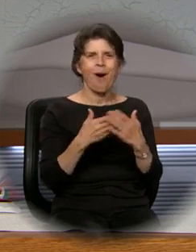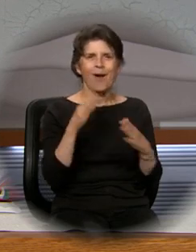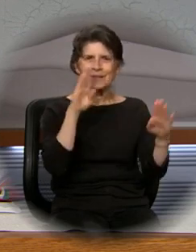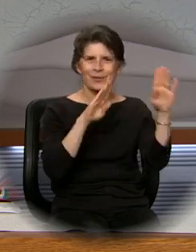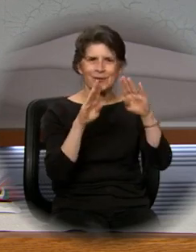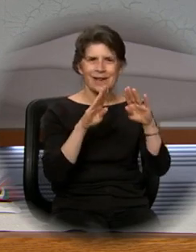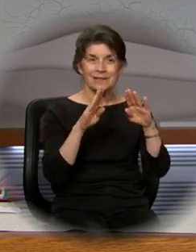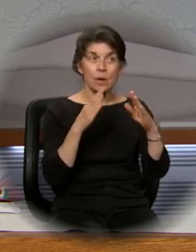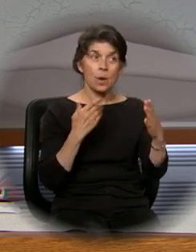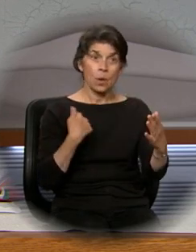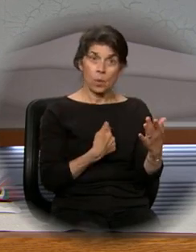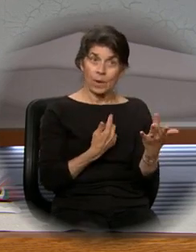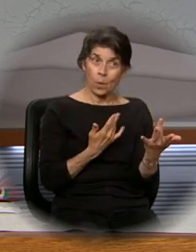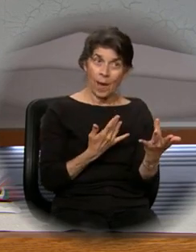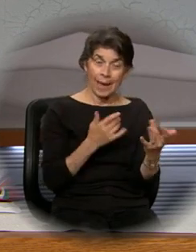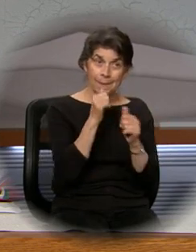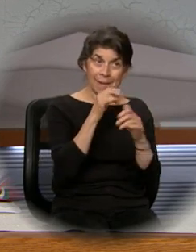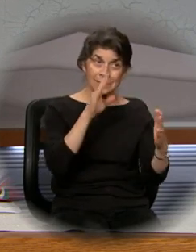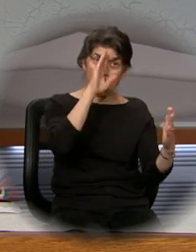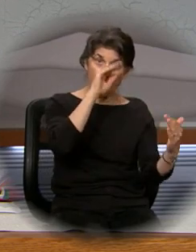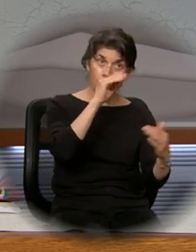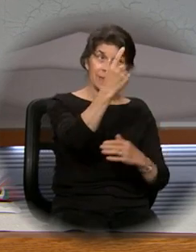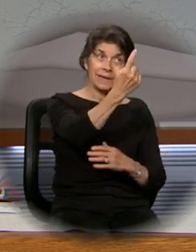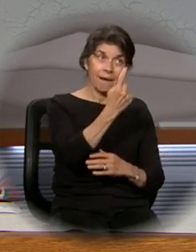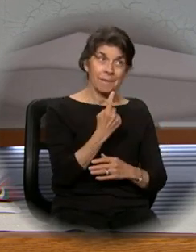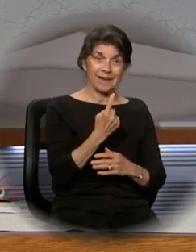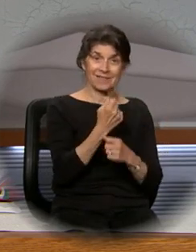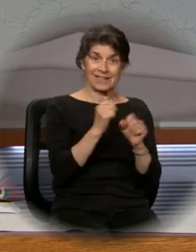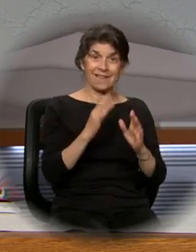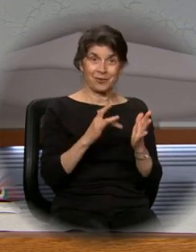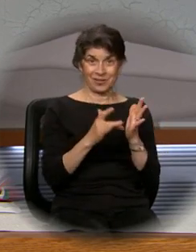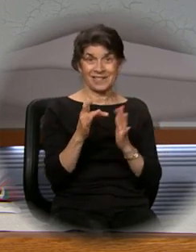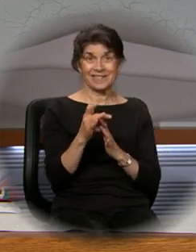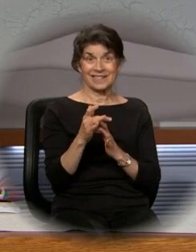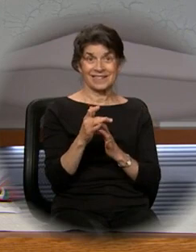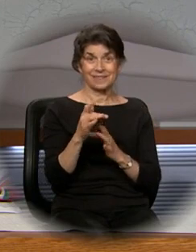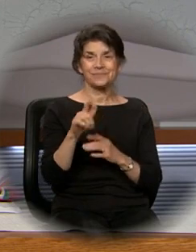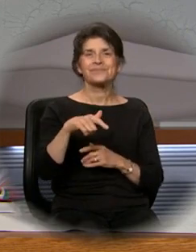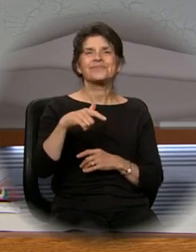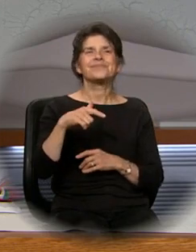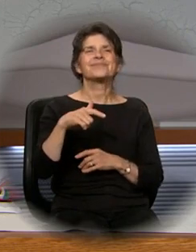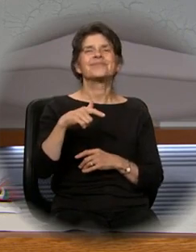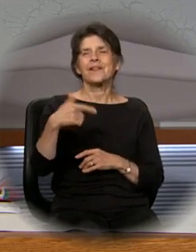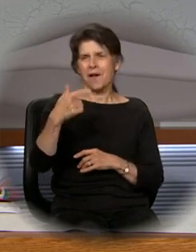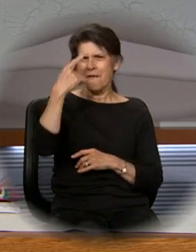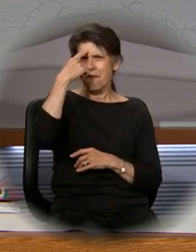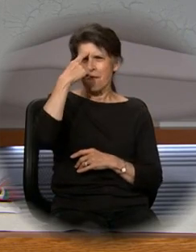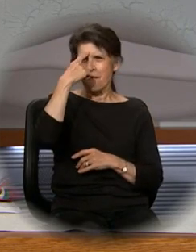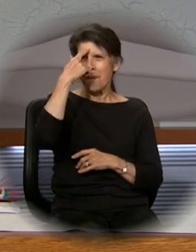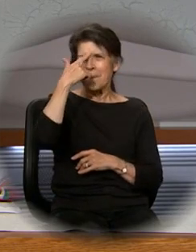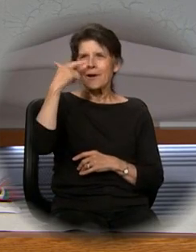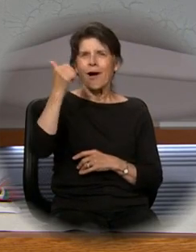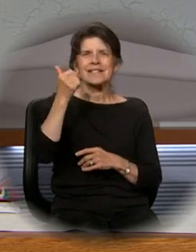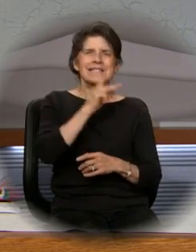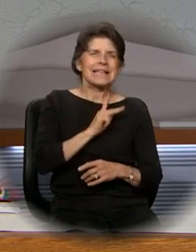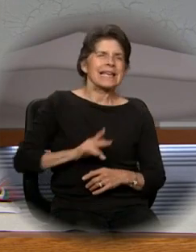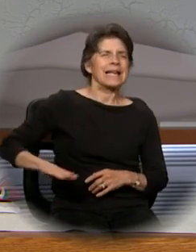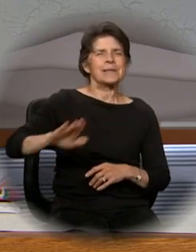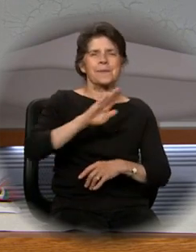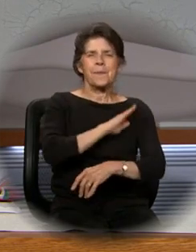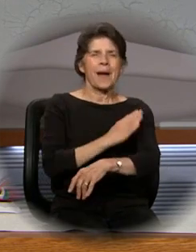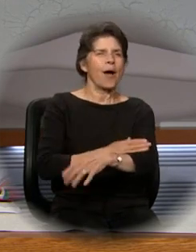blessed hope and the coming of our Savior, Jesus Christ. For the kingdom, the power and the glory are yours now and forever.